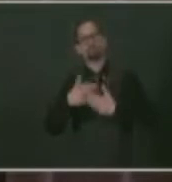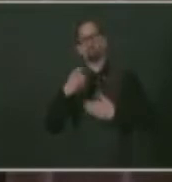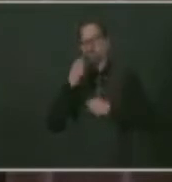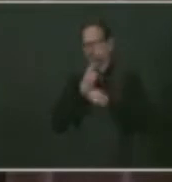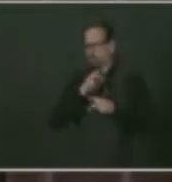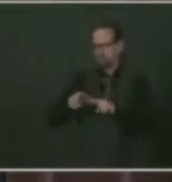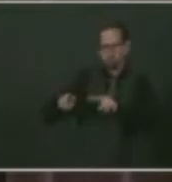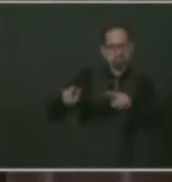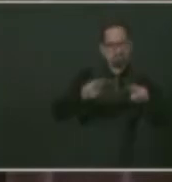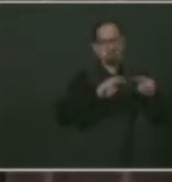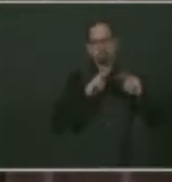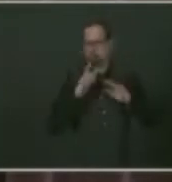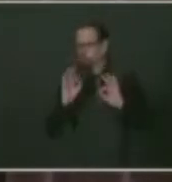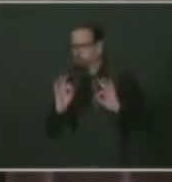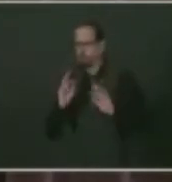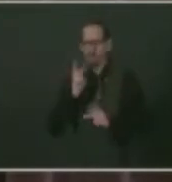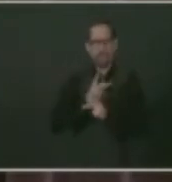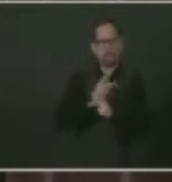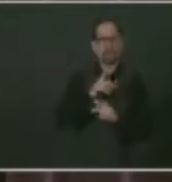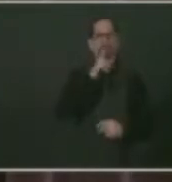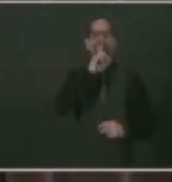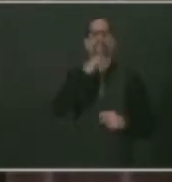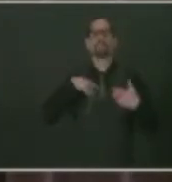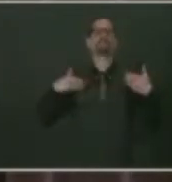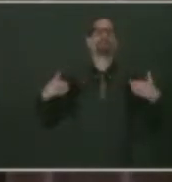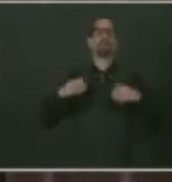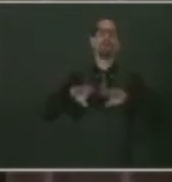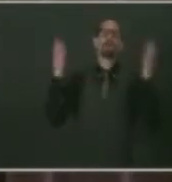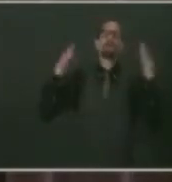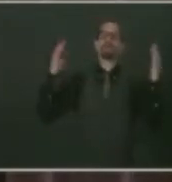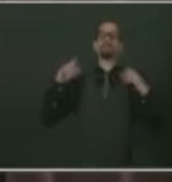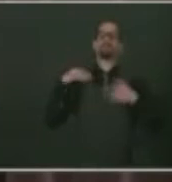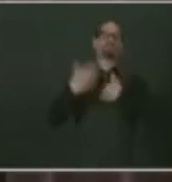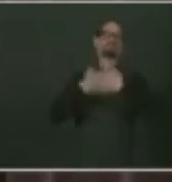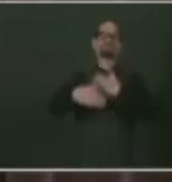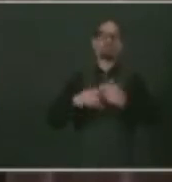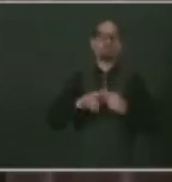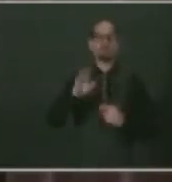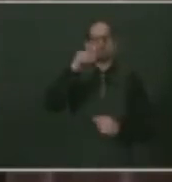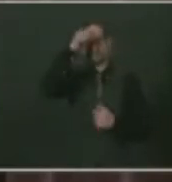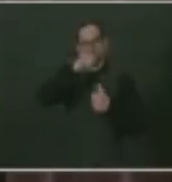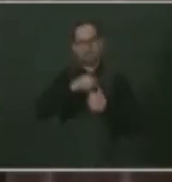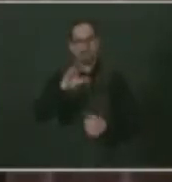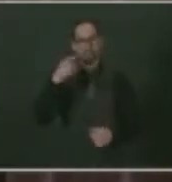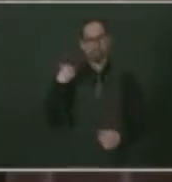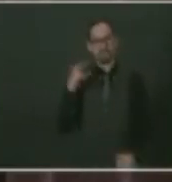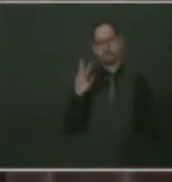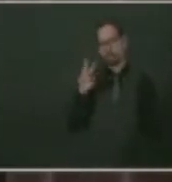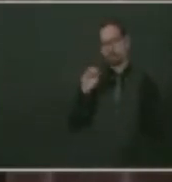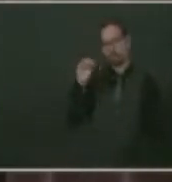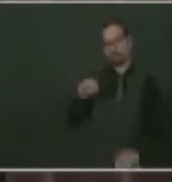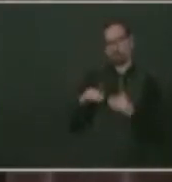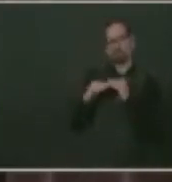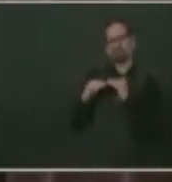carefully. As I've shared, we are in a plateau. We are not still continuing to decline. That means the variant is still present,